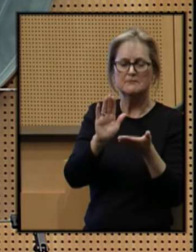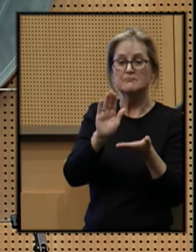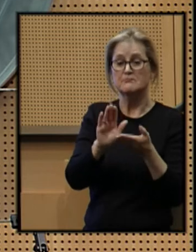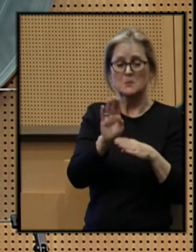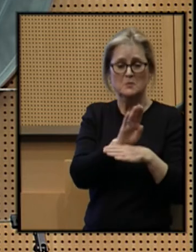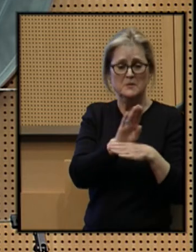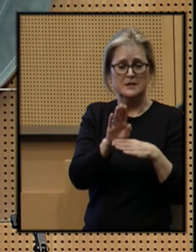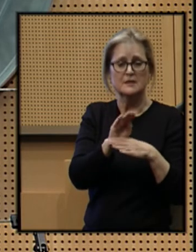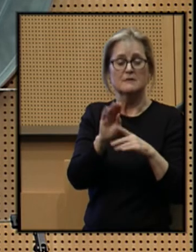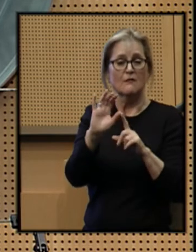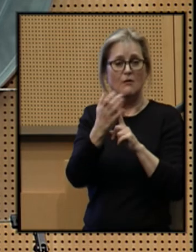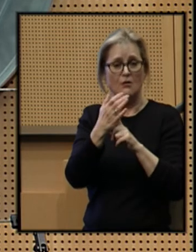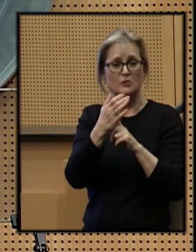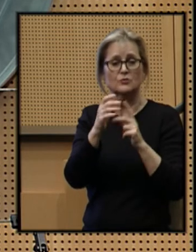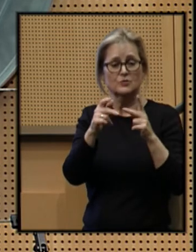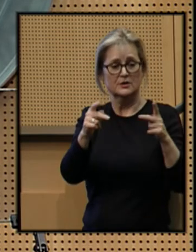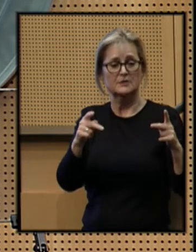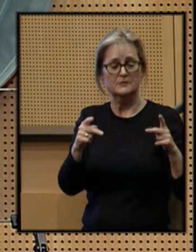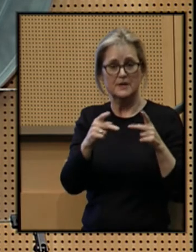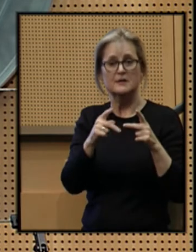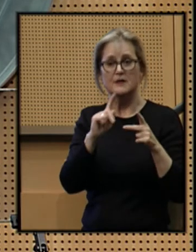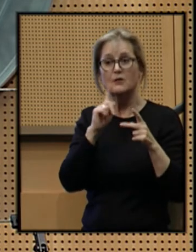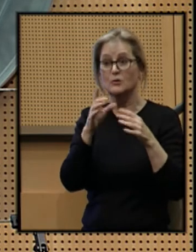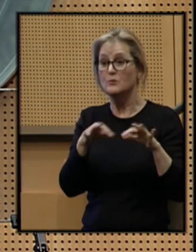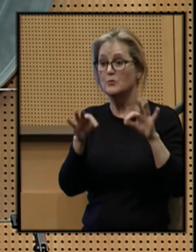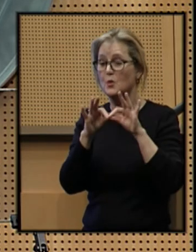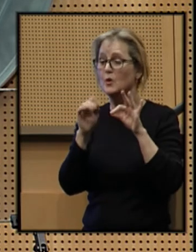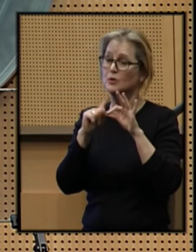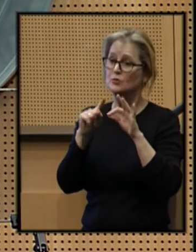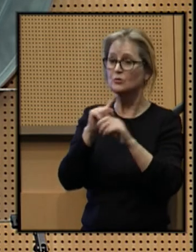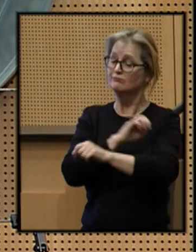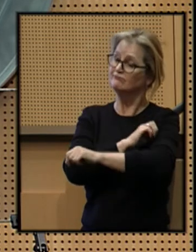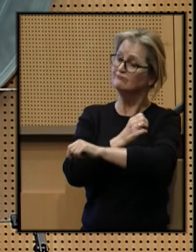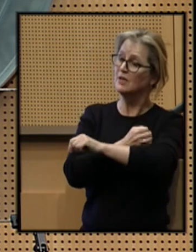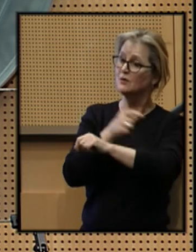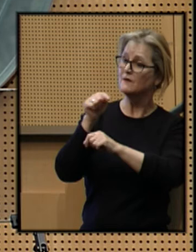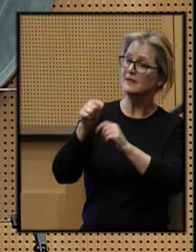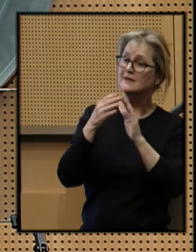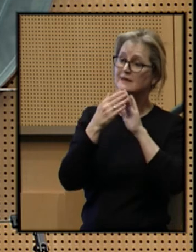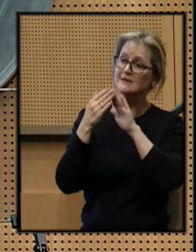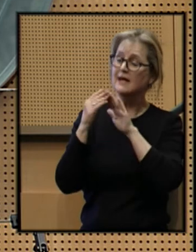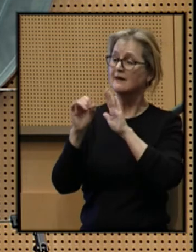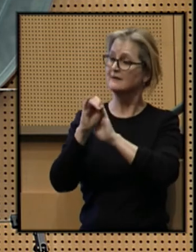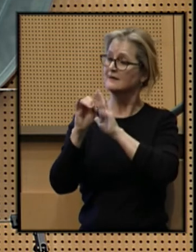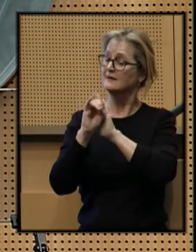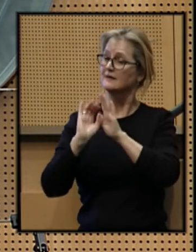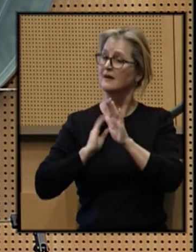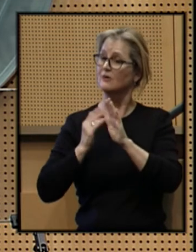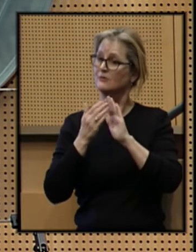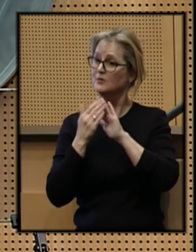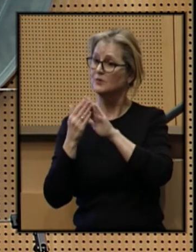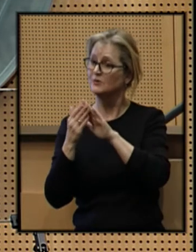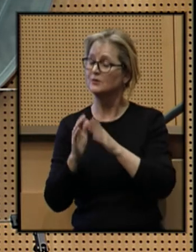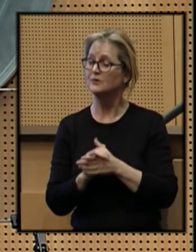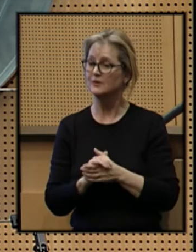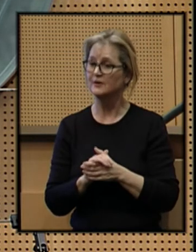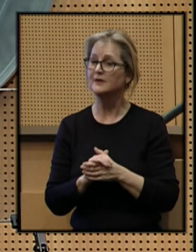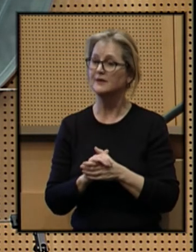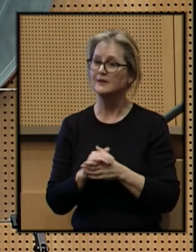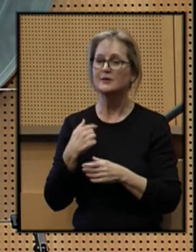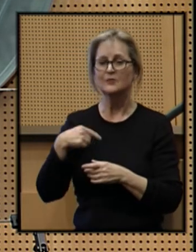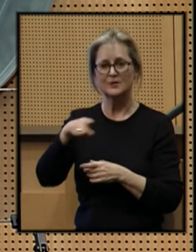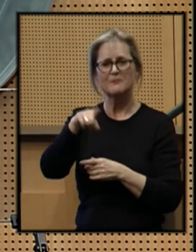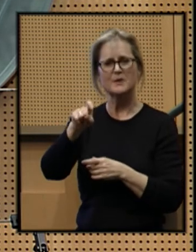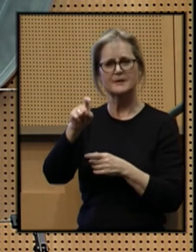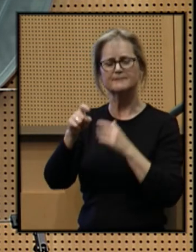and cultural spaces that are important to the vibrancy and the identity of our communities. We